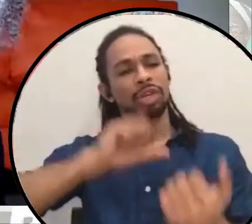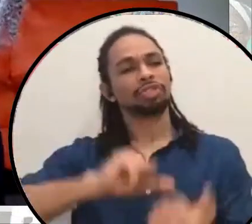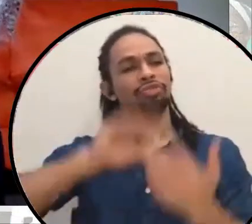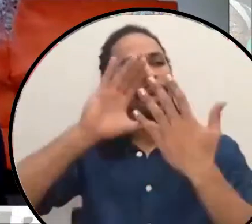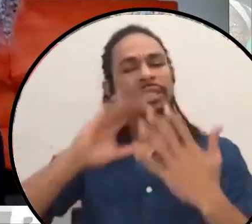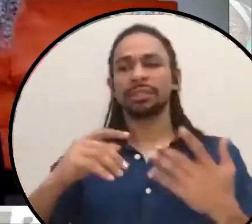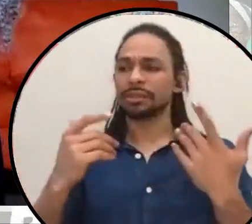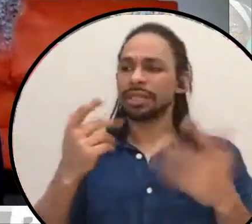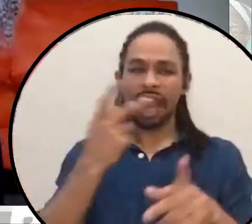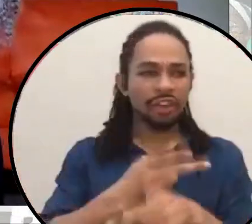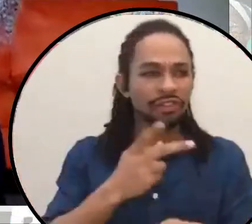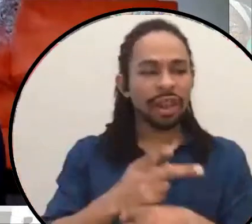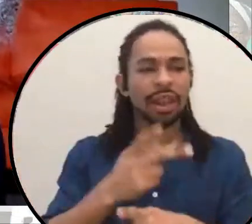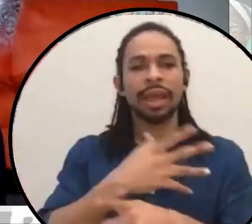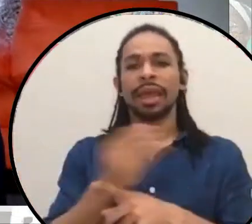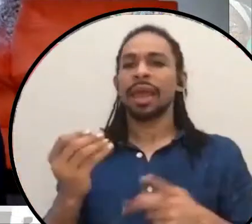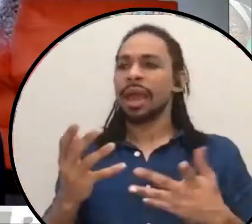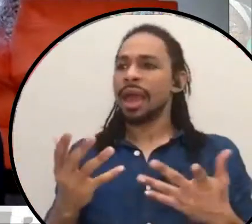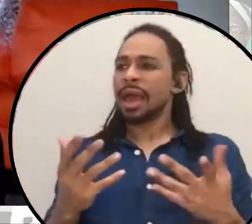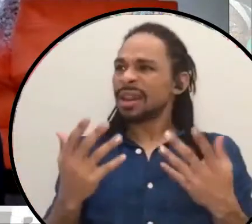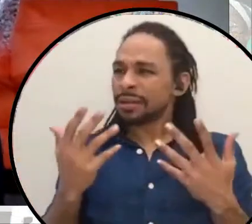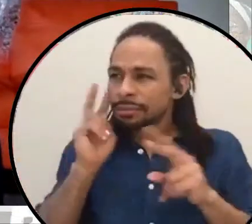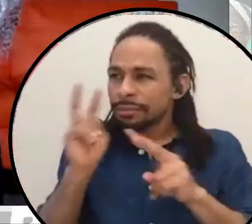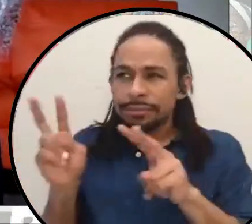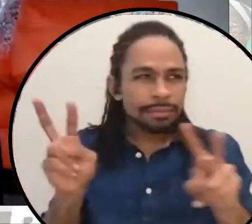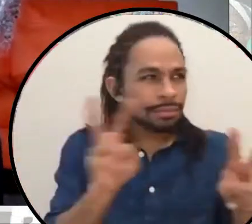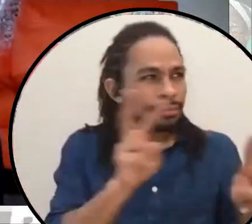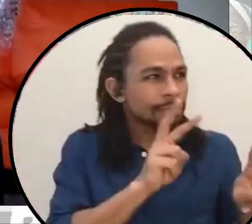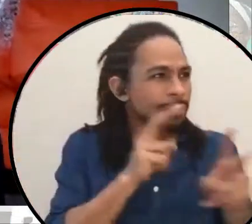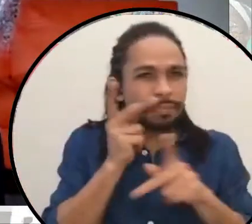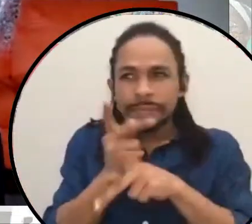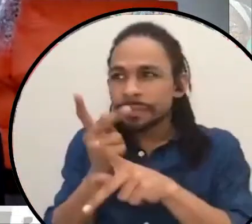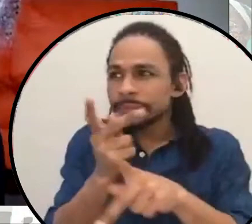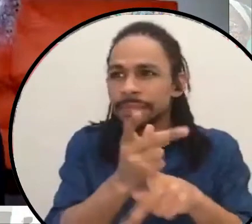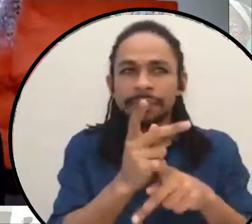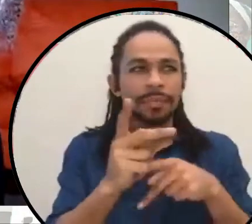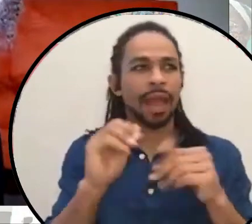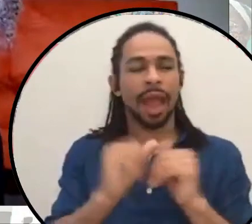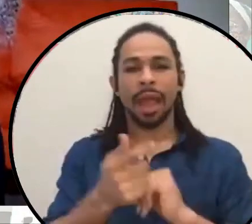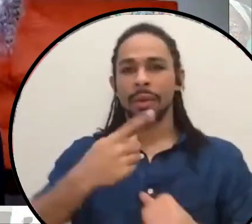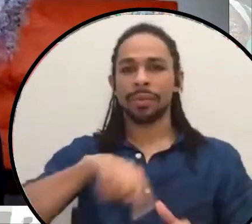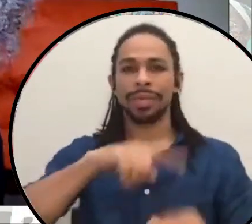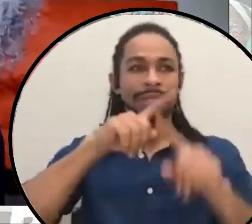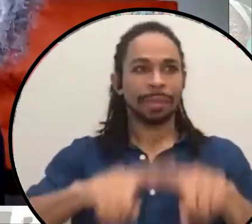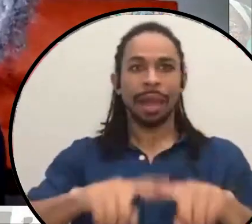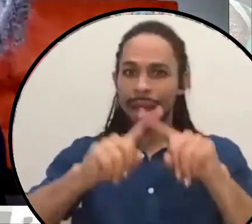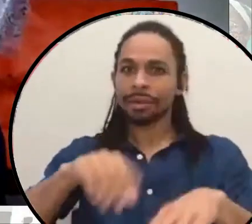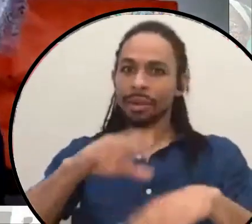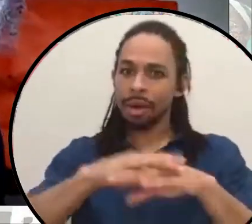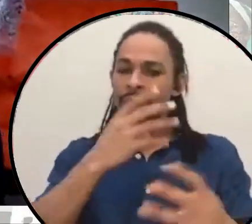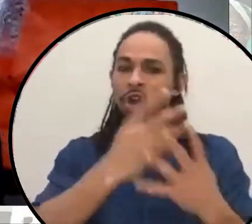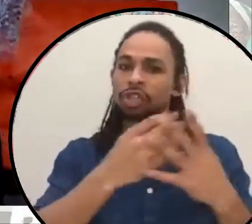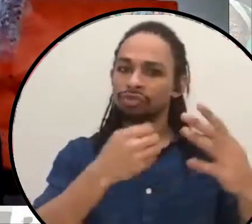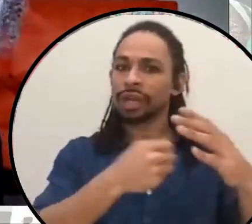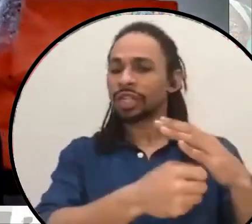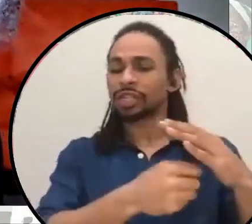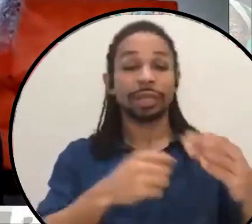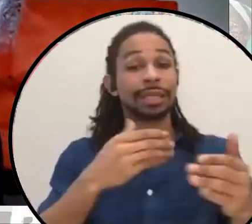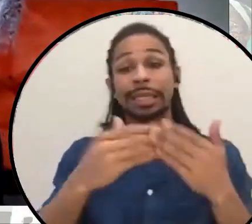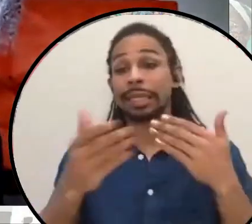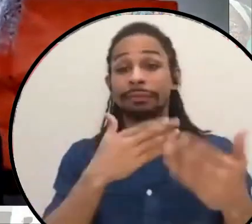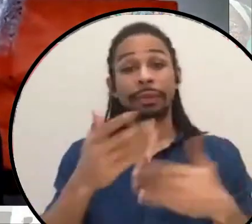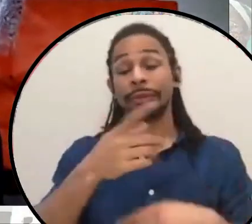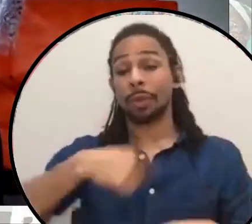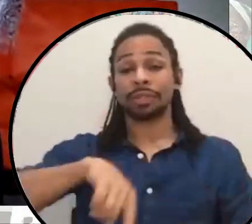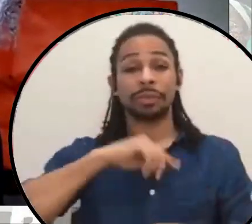carefully and in nuanced ways, the ways we are, uh, dependent on incarceration, even for those of us who have for a